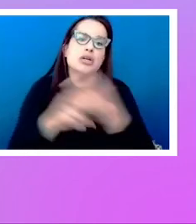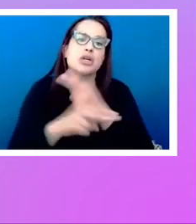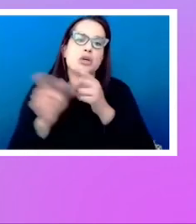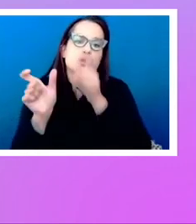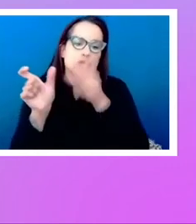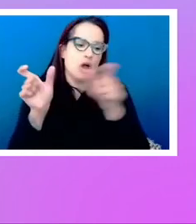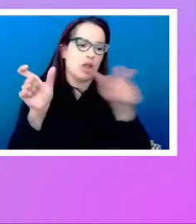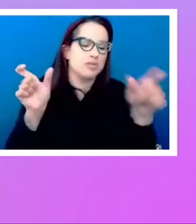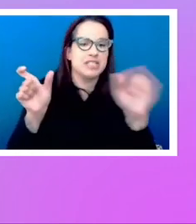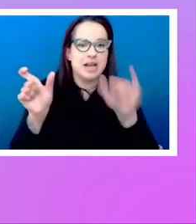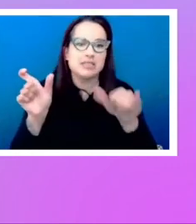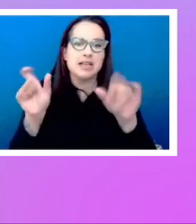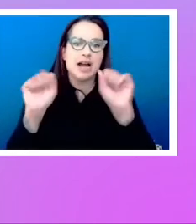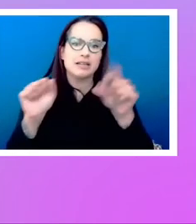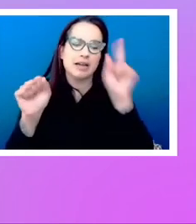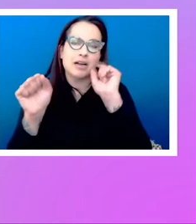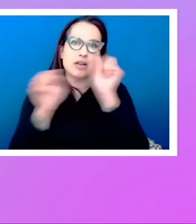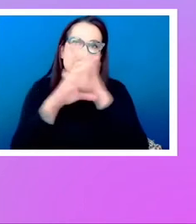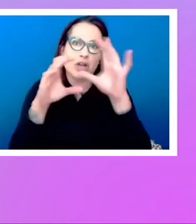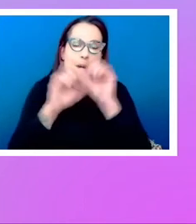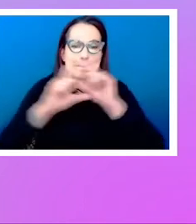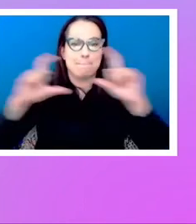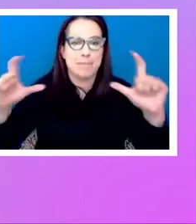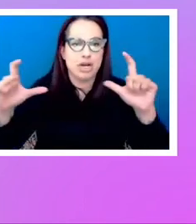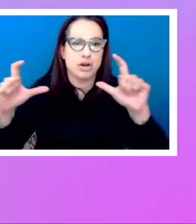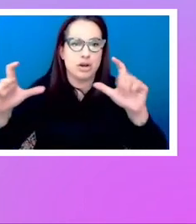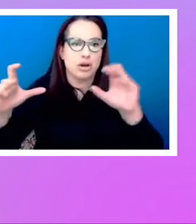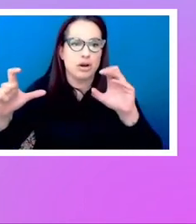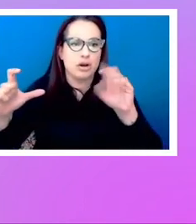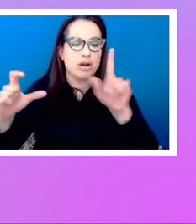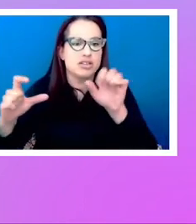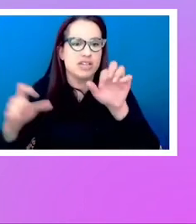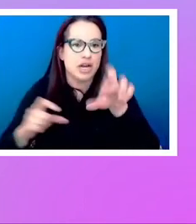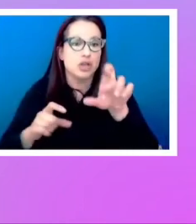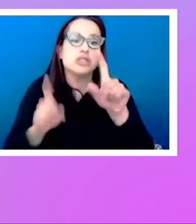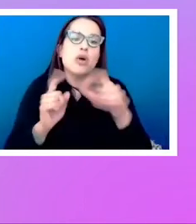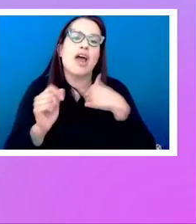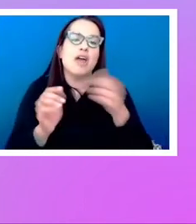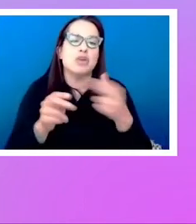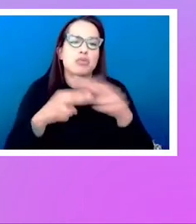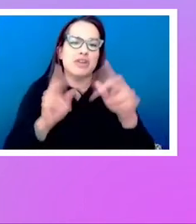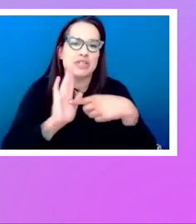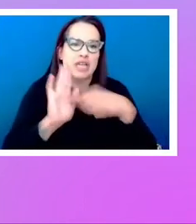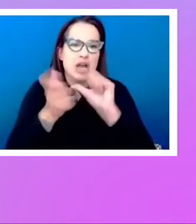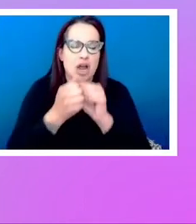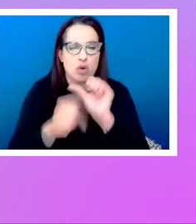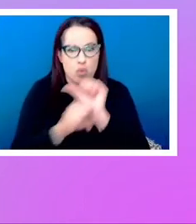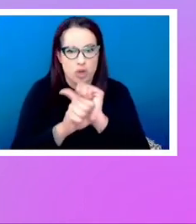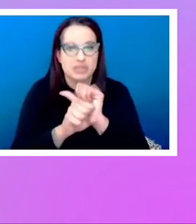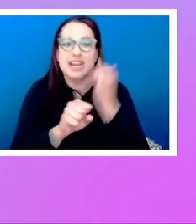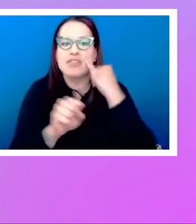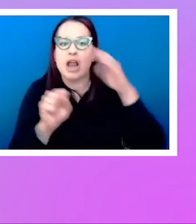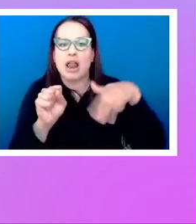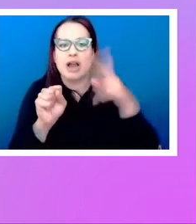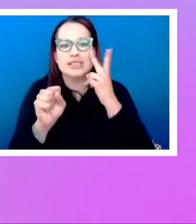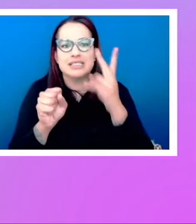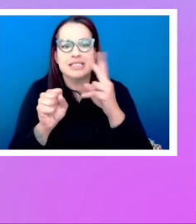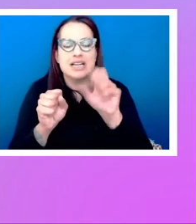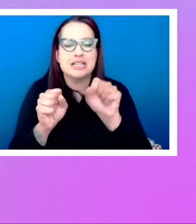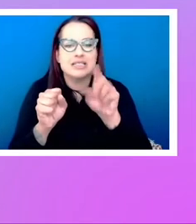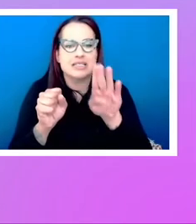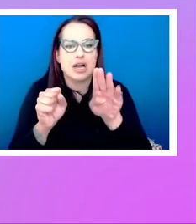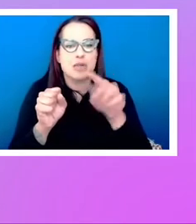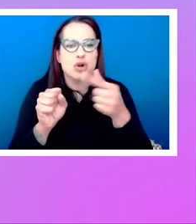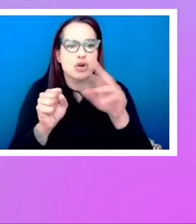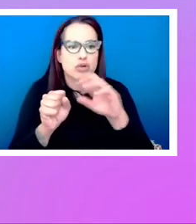on a larger container. So I've just got a little example of how that works if you've not looked at subgrid yet. Here I've